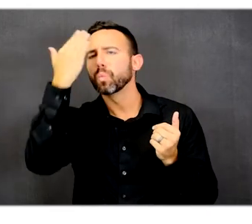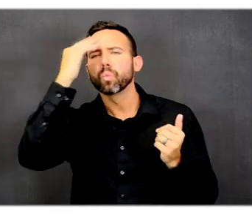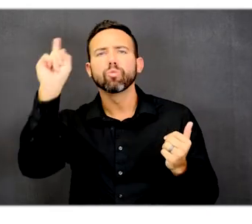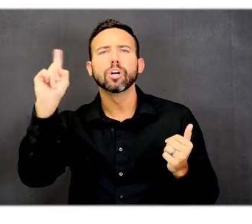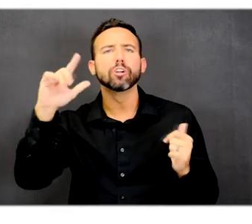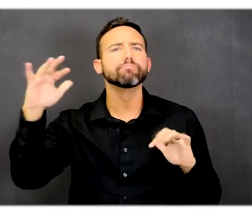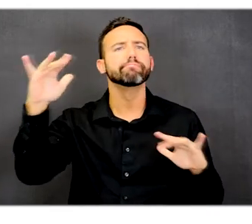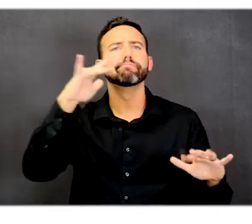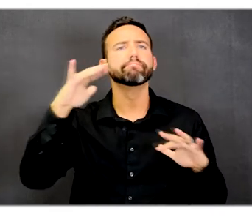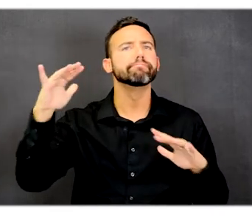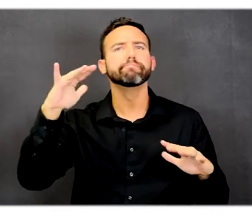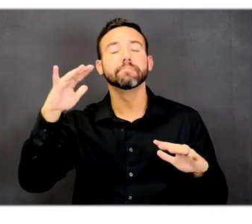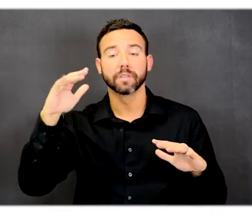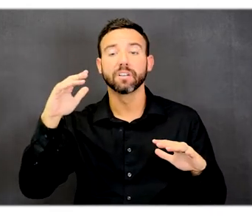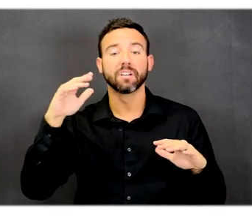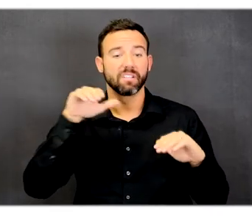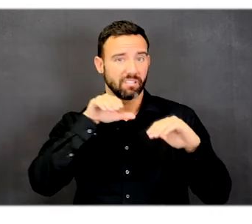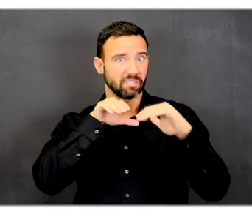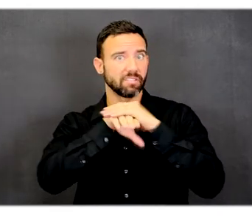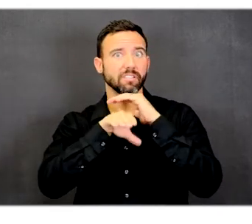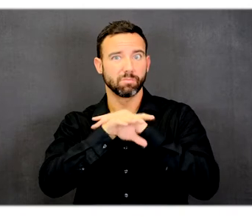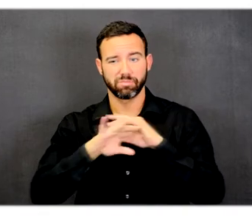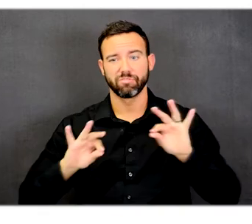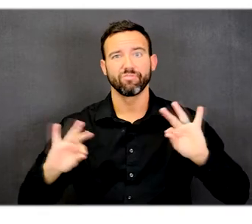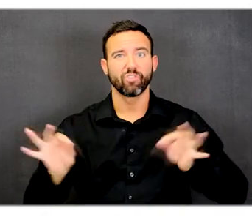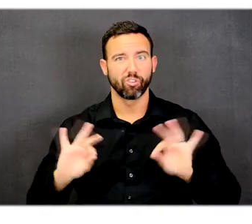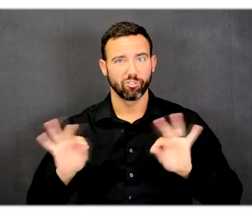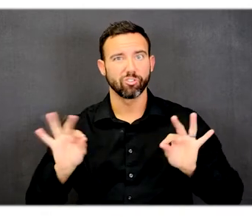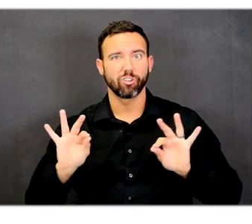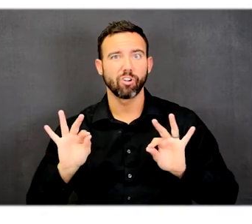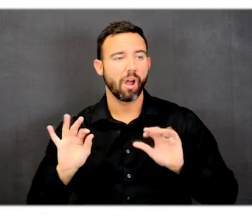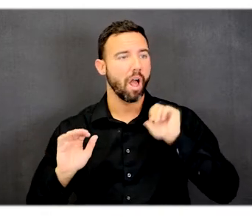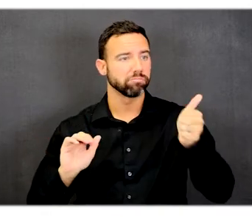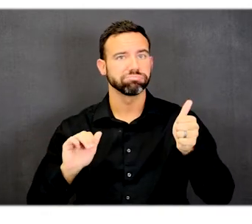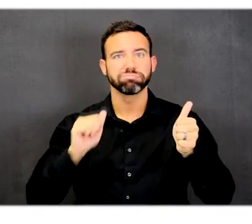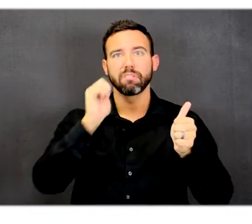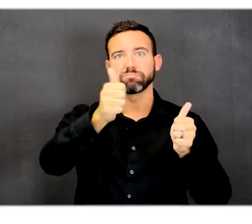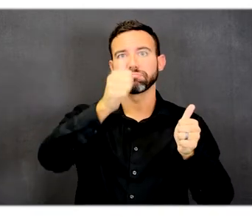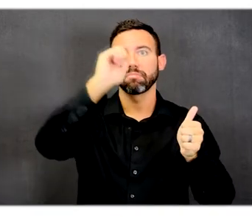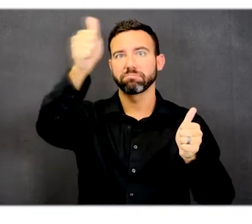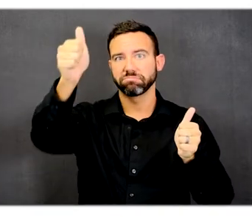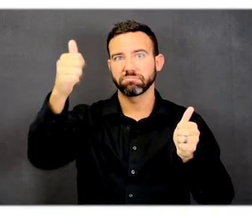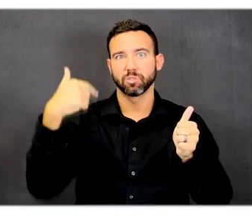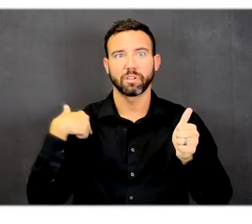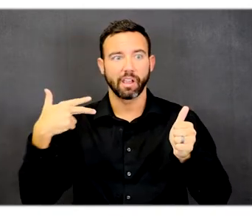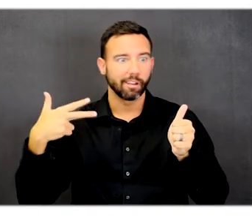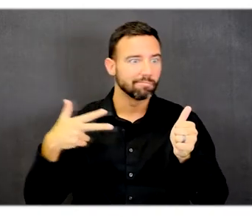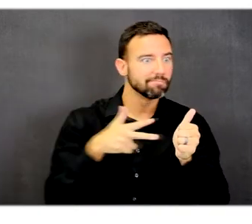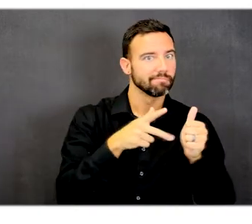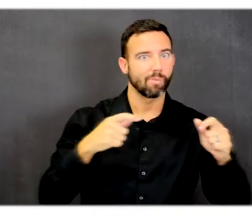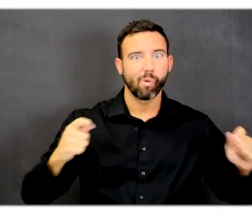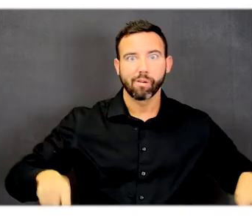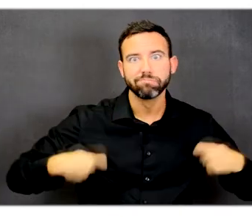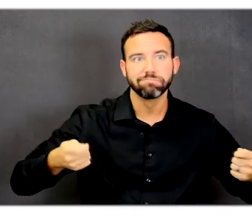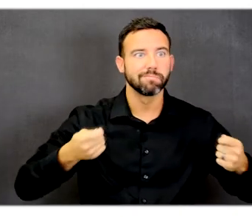Accessible furniture can be placed in these areas where a person can pull up and join a group up at the table.